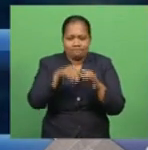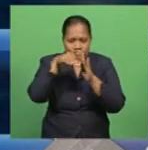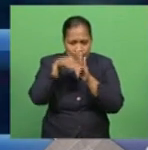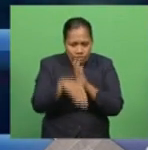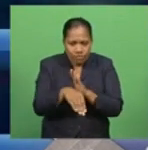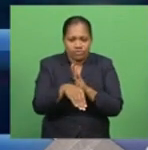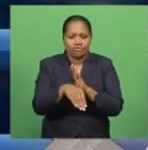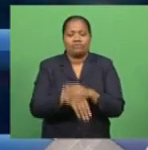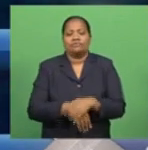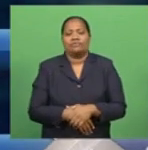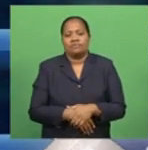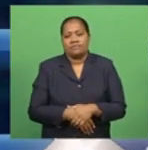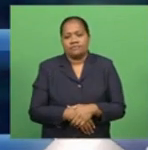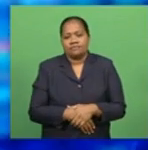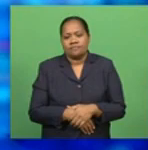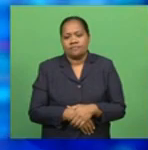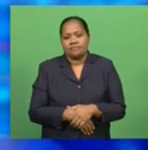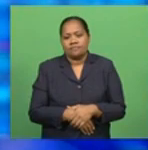.15 per ounce.